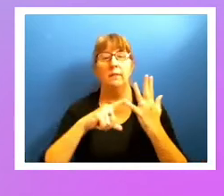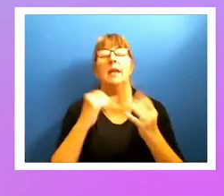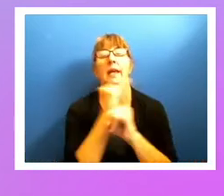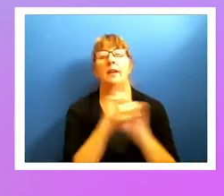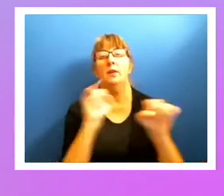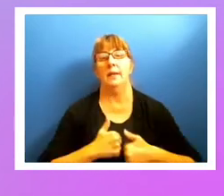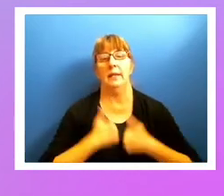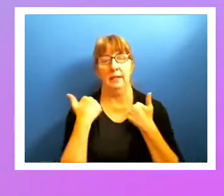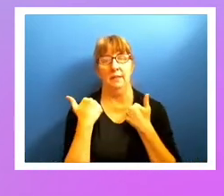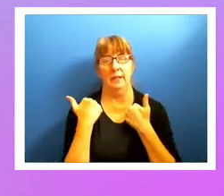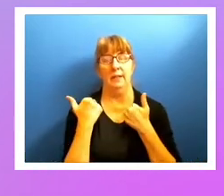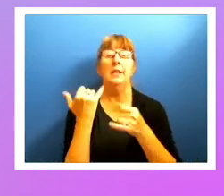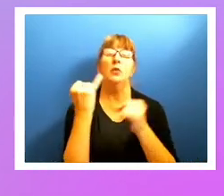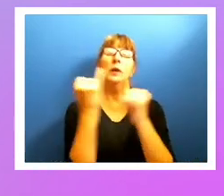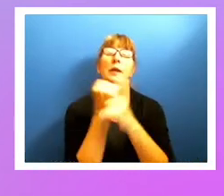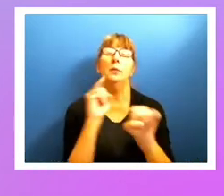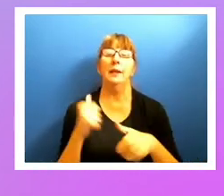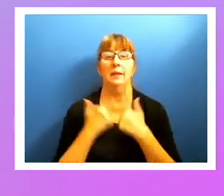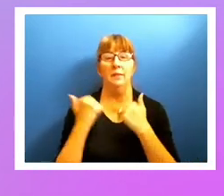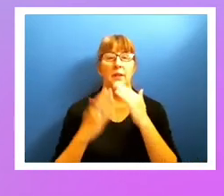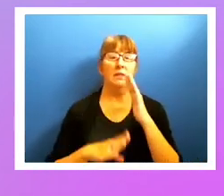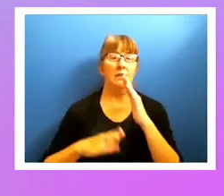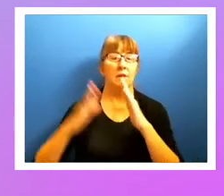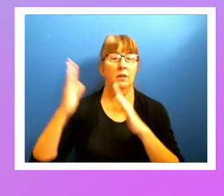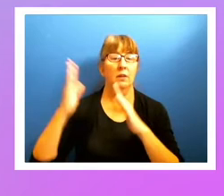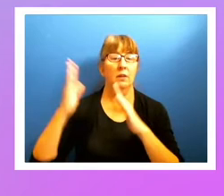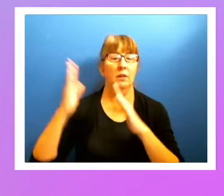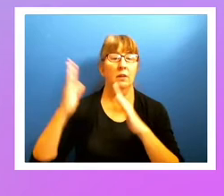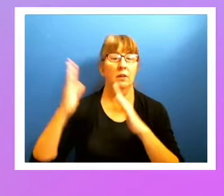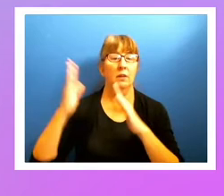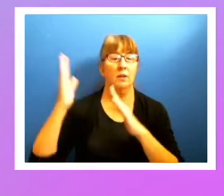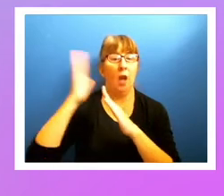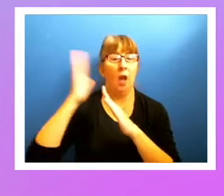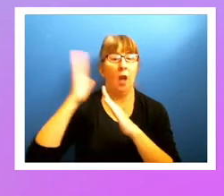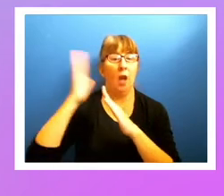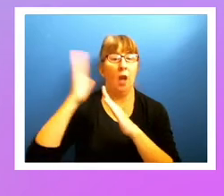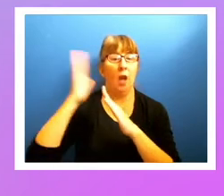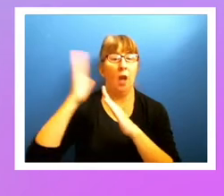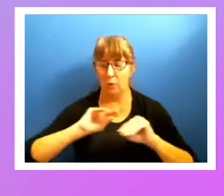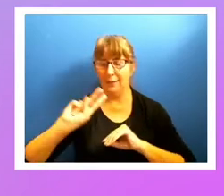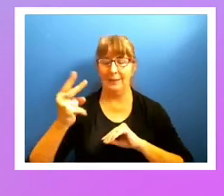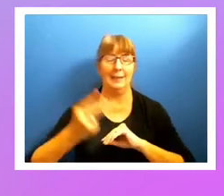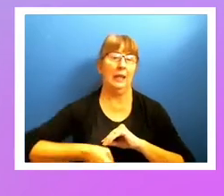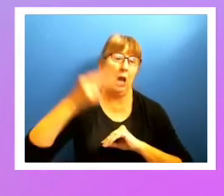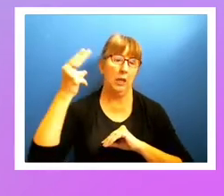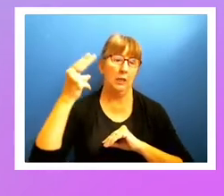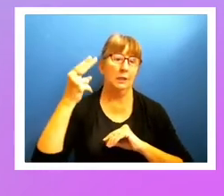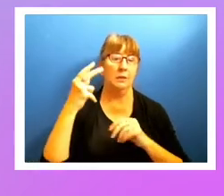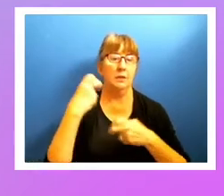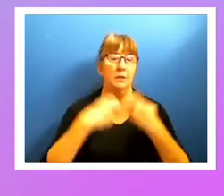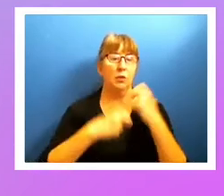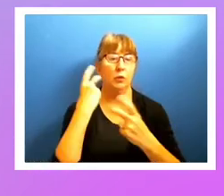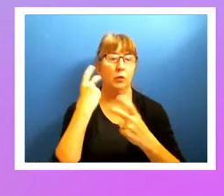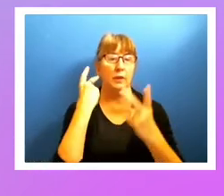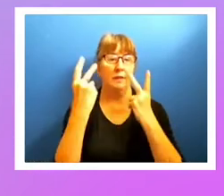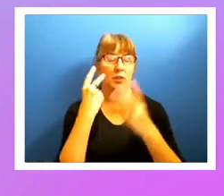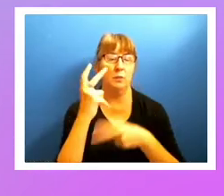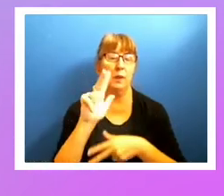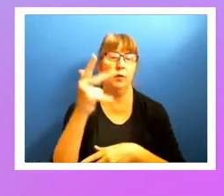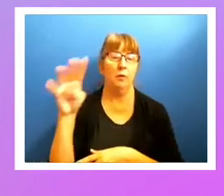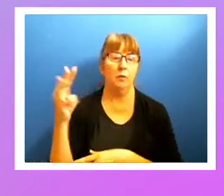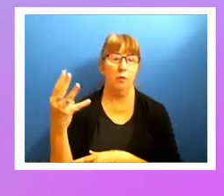with independent living being the highest and ambulatory being the second highest, and then hearing difficulty and vision being third and fourth. So